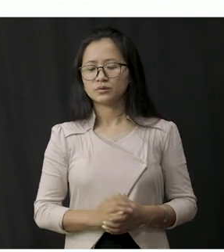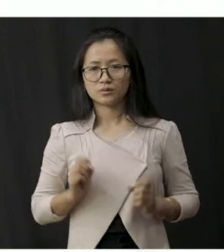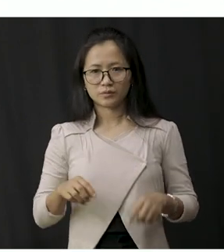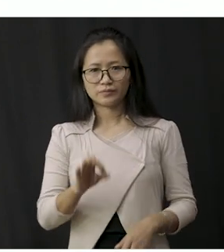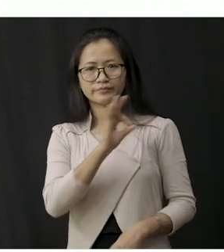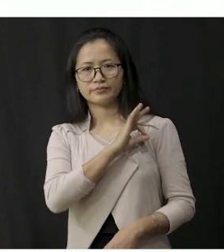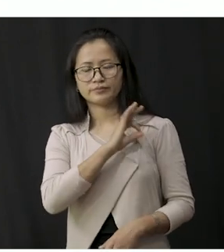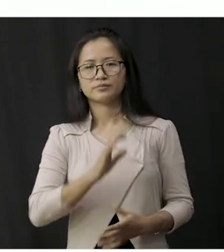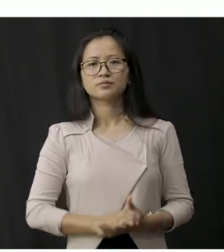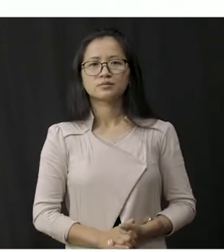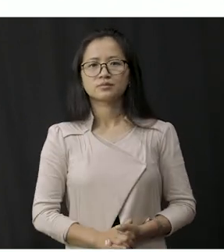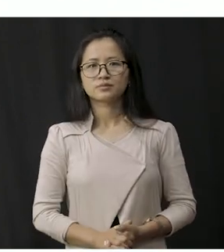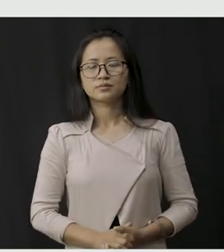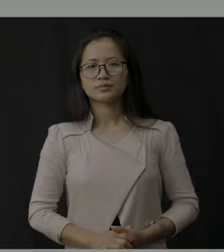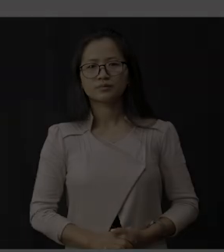very interesting